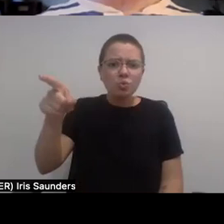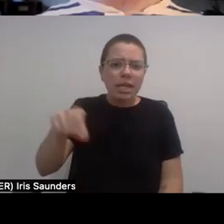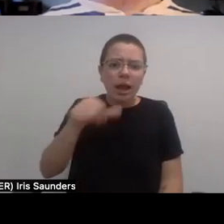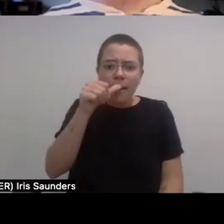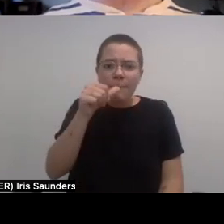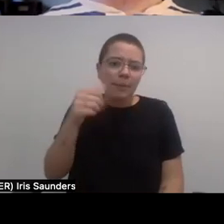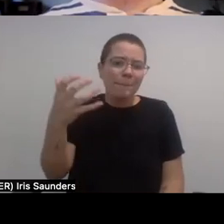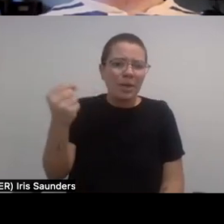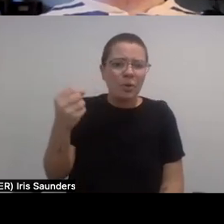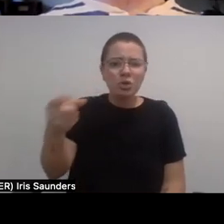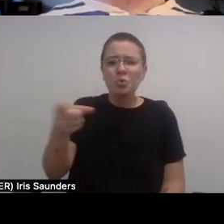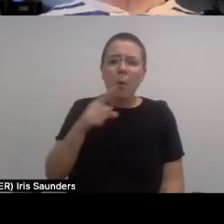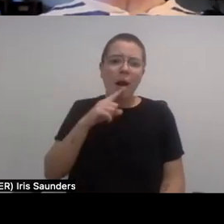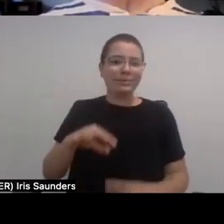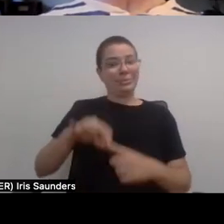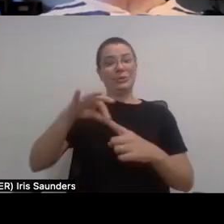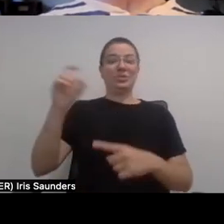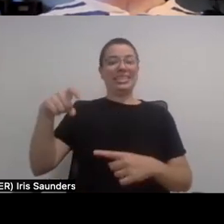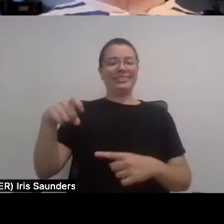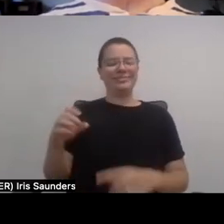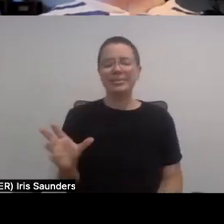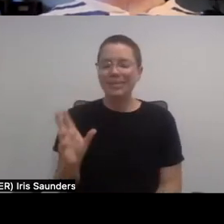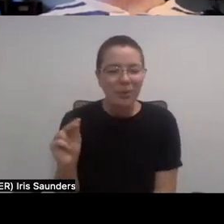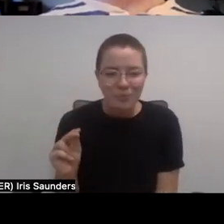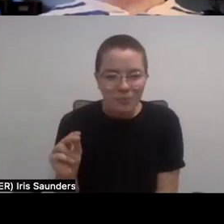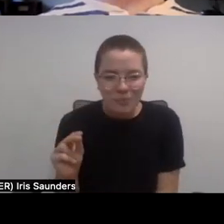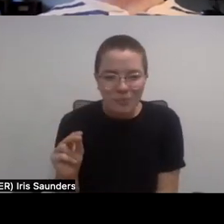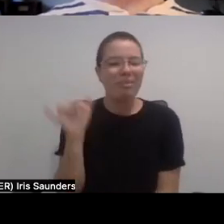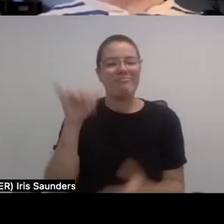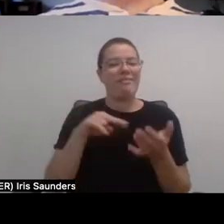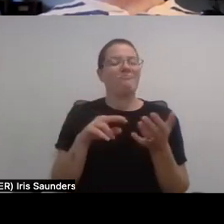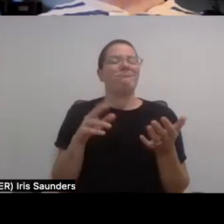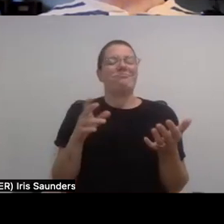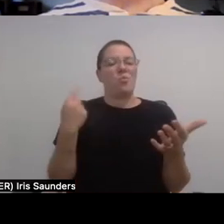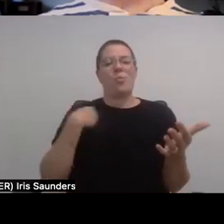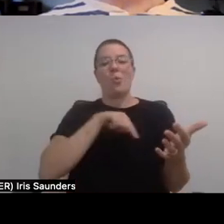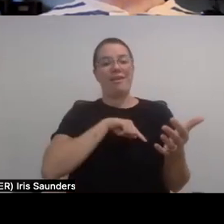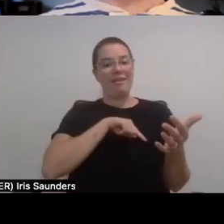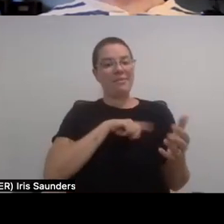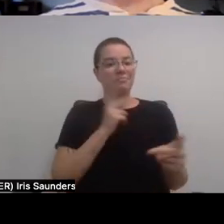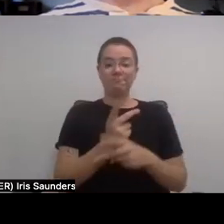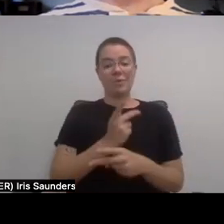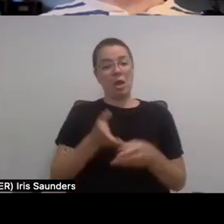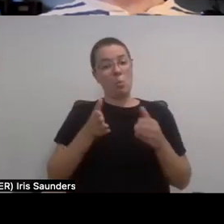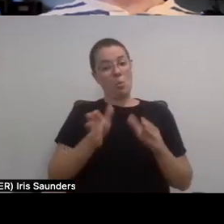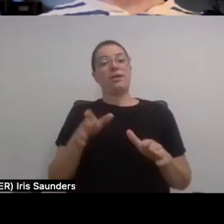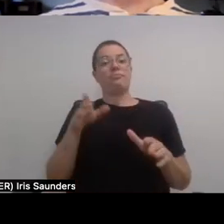something that we easily found a way to accommodate them with. And I think that's the same thing when it